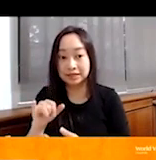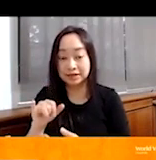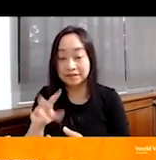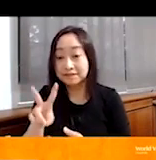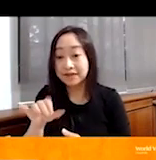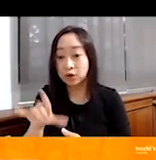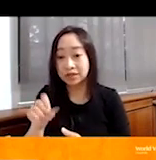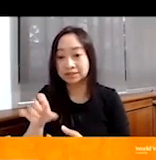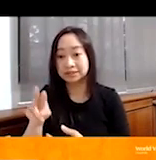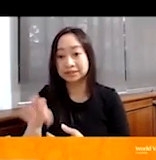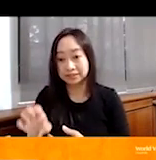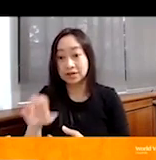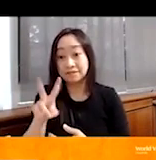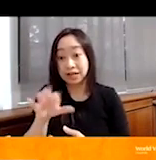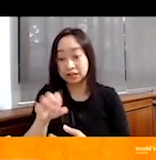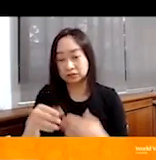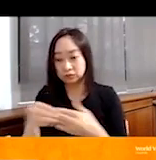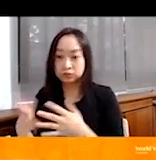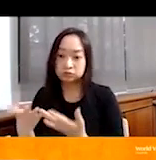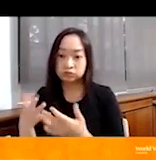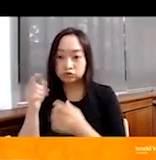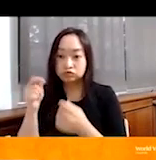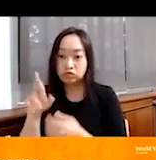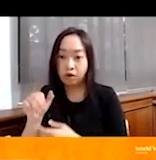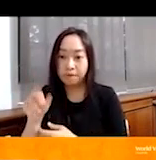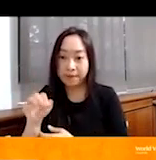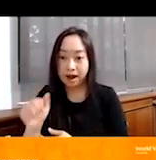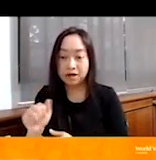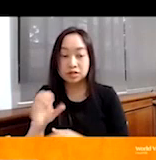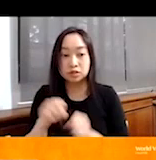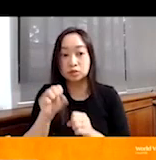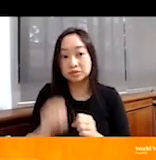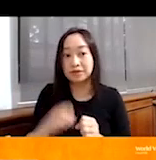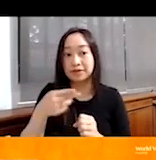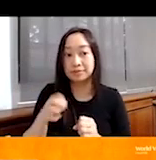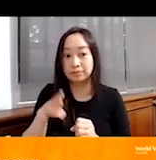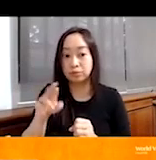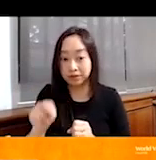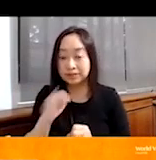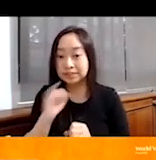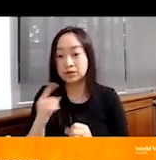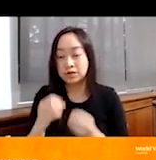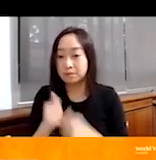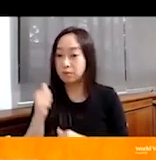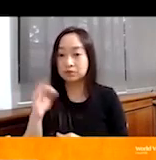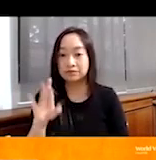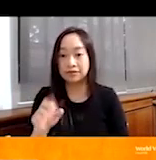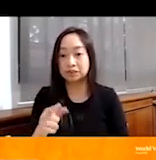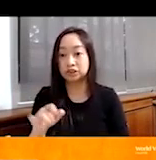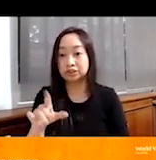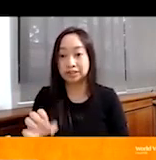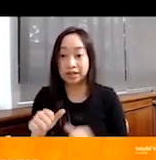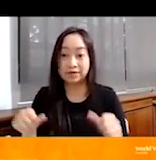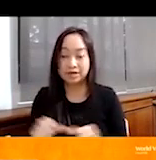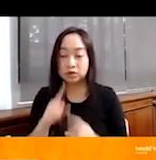violence is trauma. So, as Faith was sharing at the beginning, know, South Hebron is actually one of our most fragile areas. So, we work in